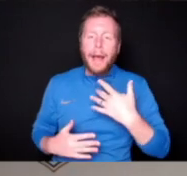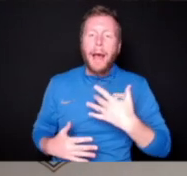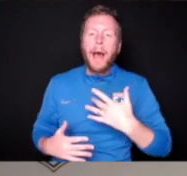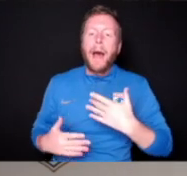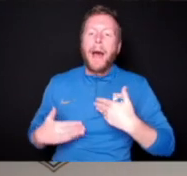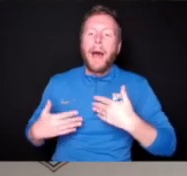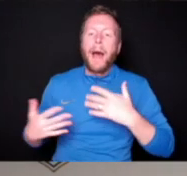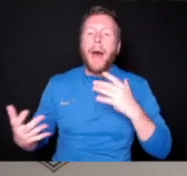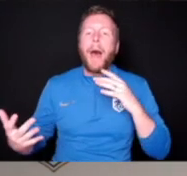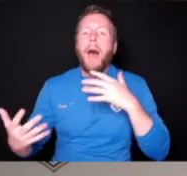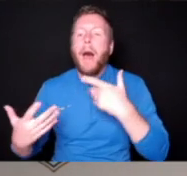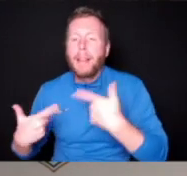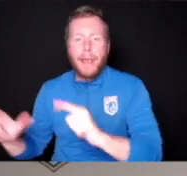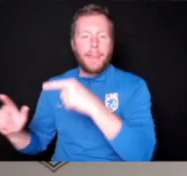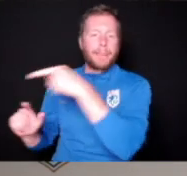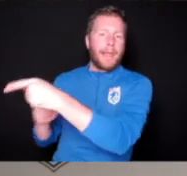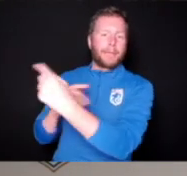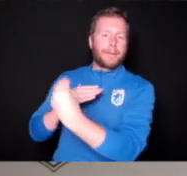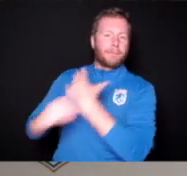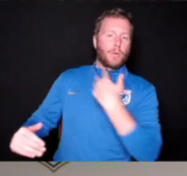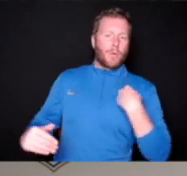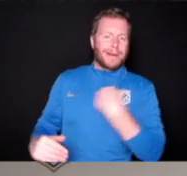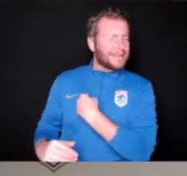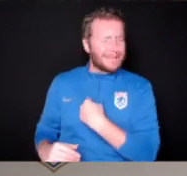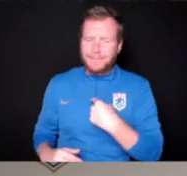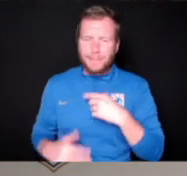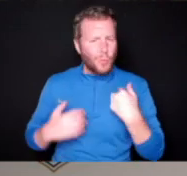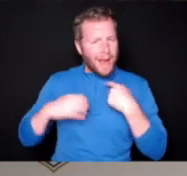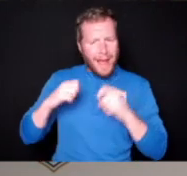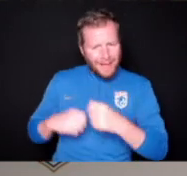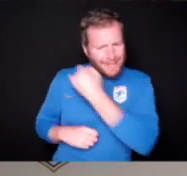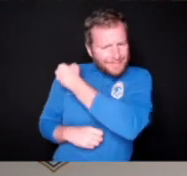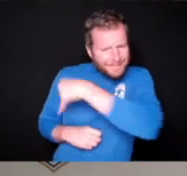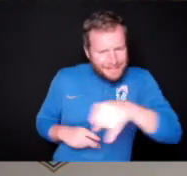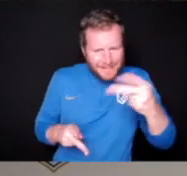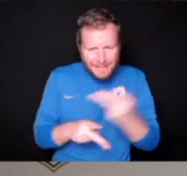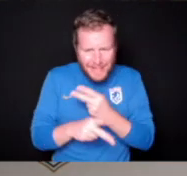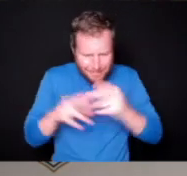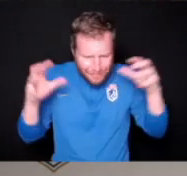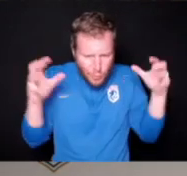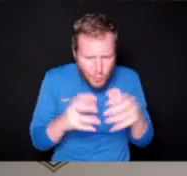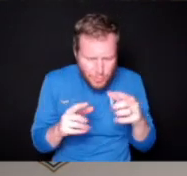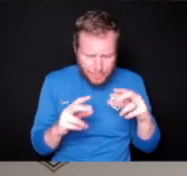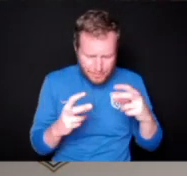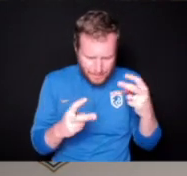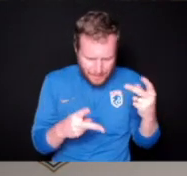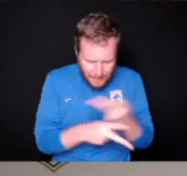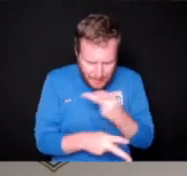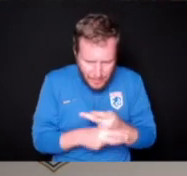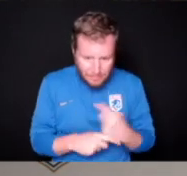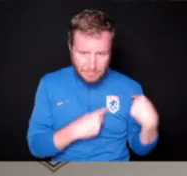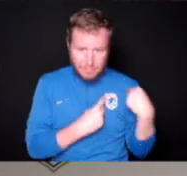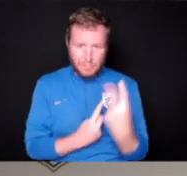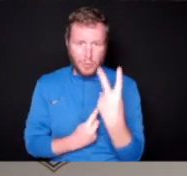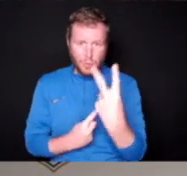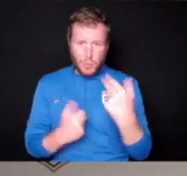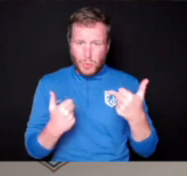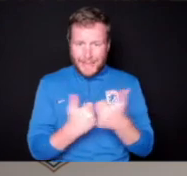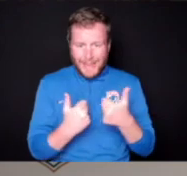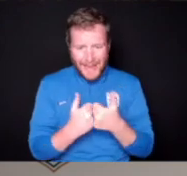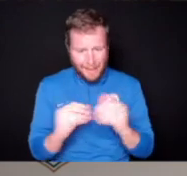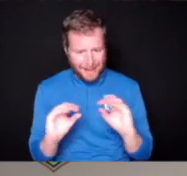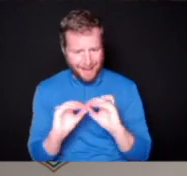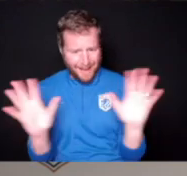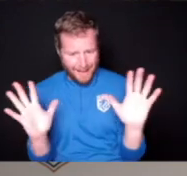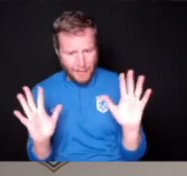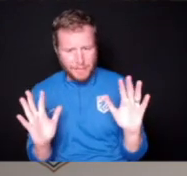to the players, I think we have to regroup. We have to decide what we want to do. Because I've obviously over the last two performances, and it's leaped into other